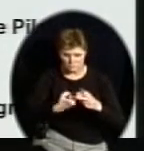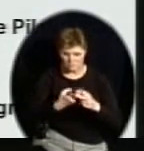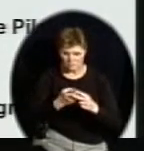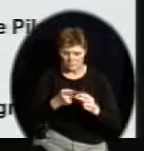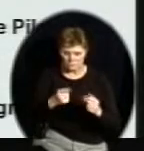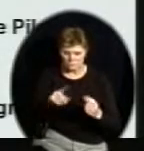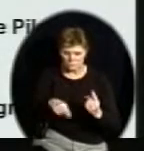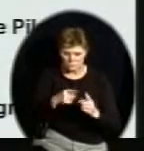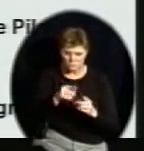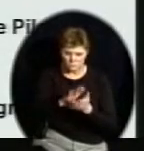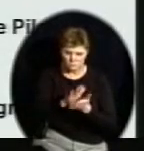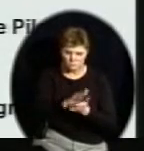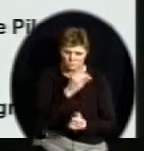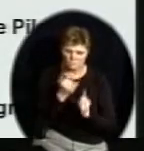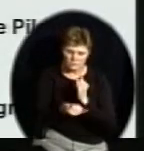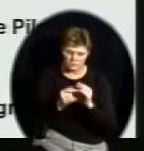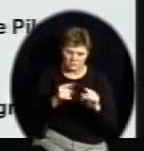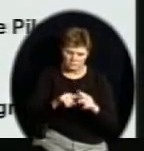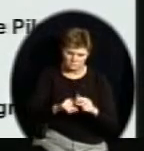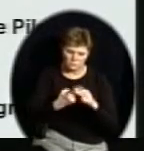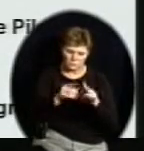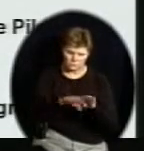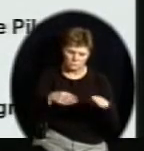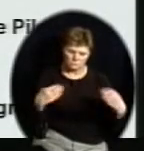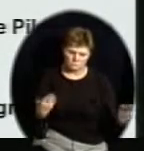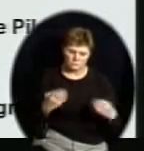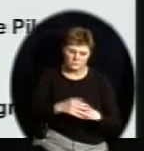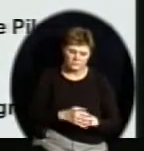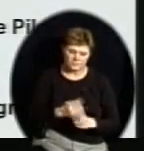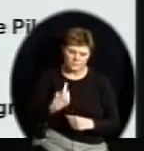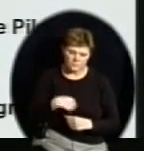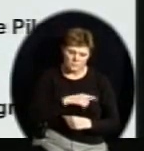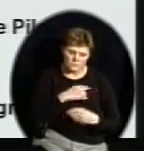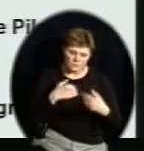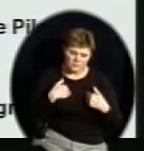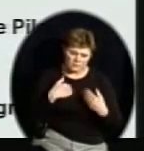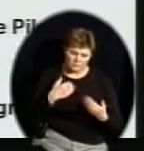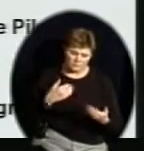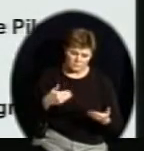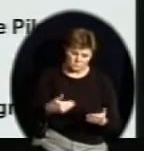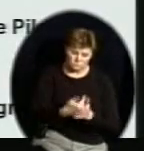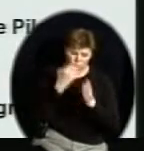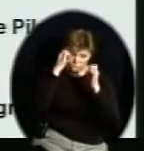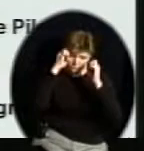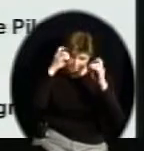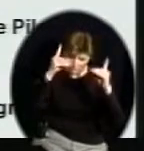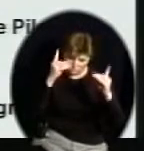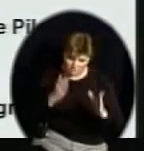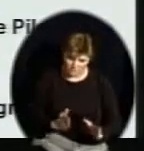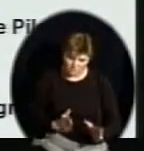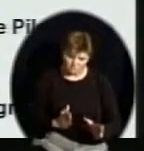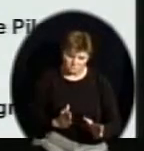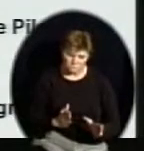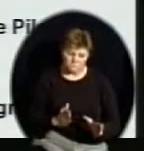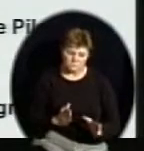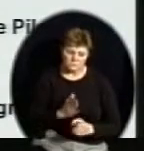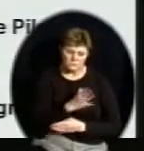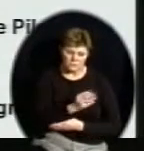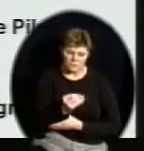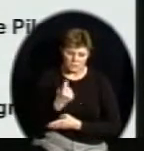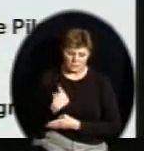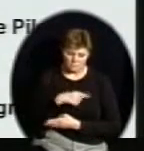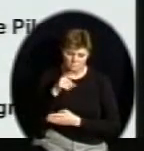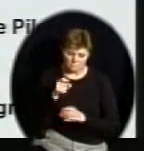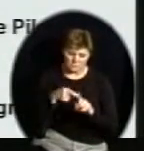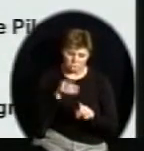a lot of professional development that we're involved in, both in the pre-service with our new educators, all our educators on August the 11th. We also have to prepare